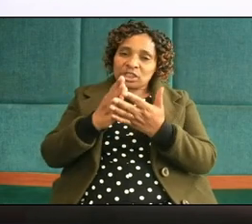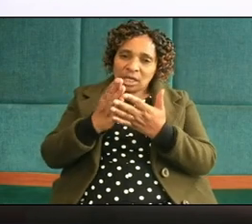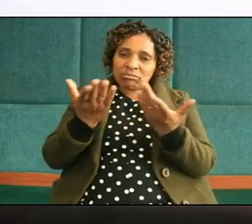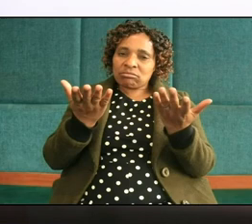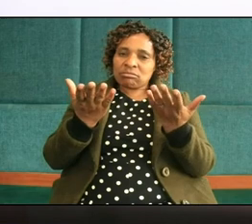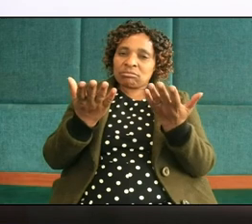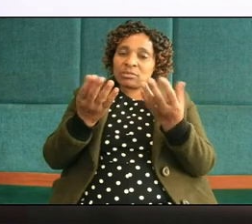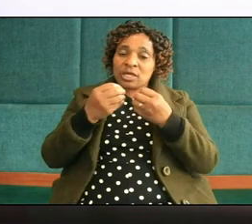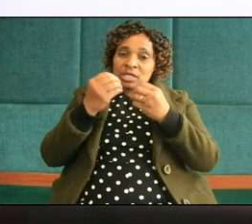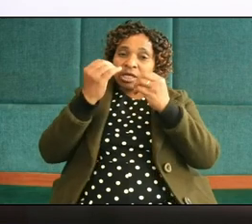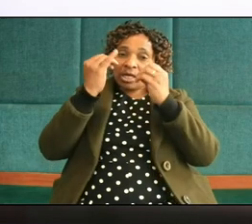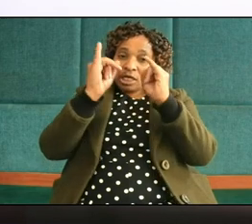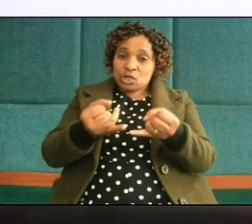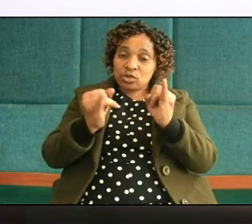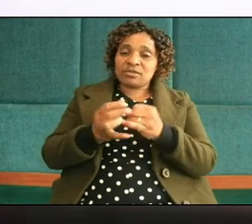our children